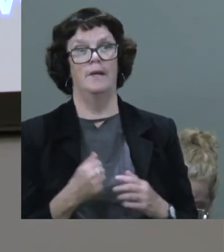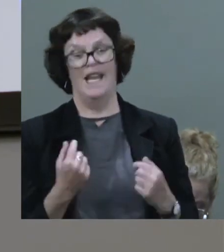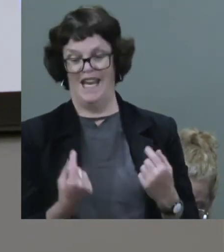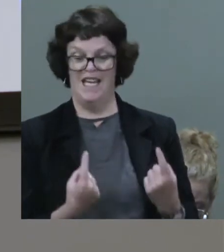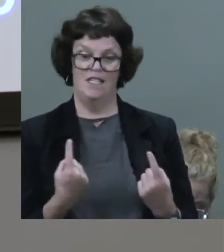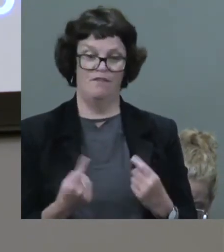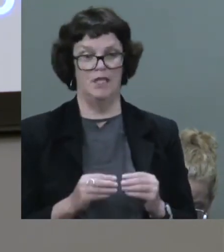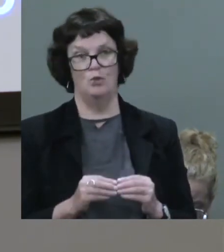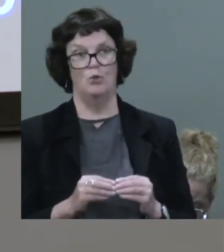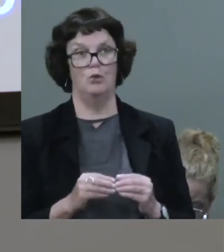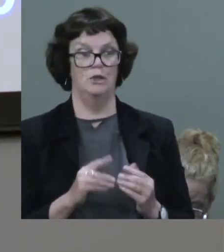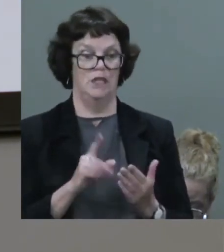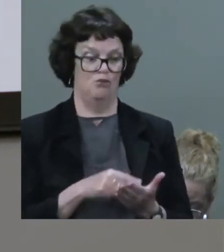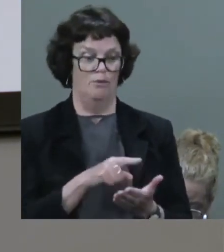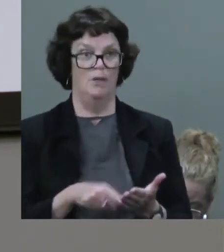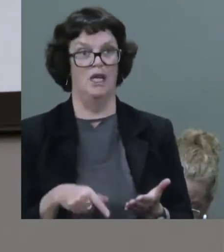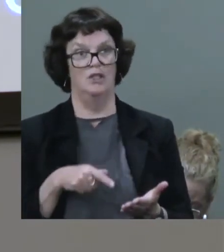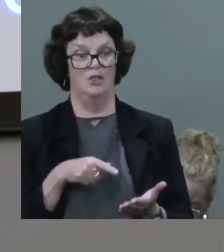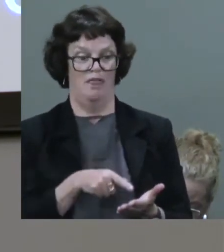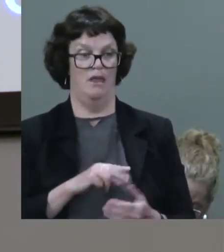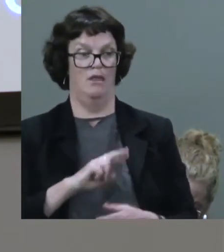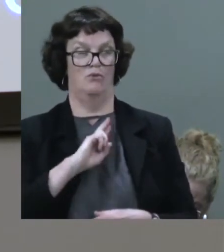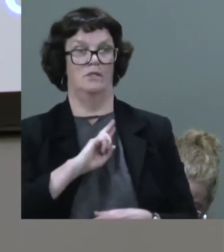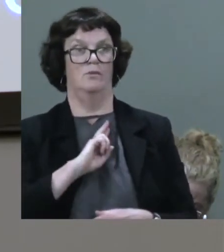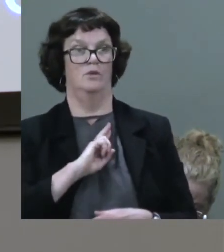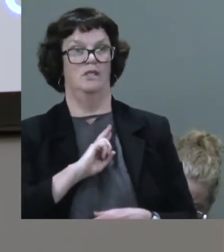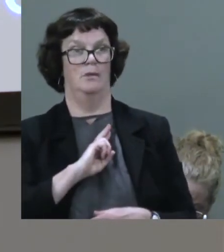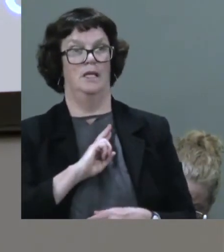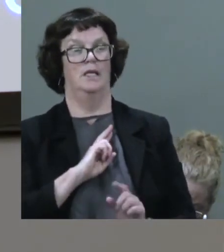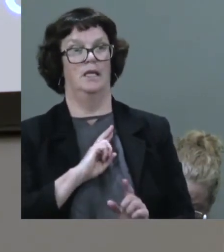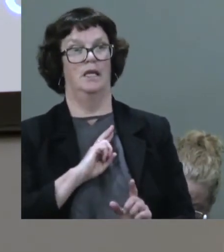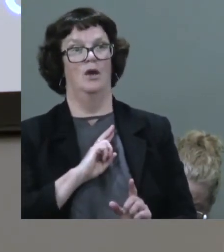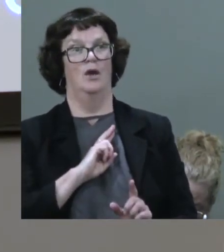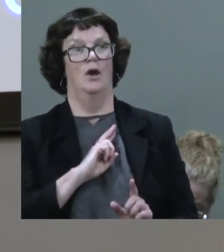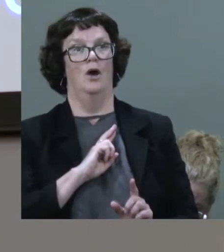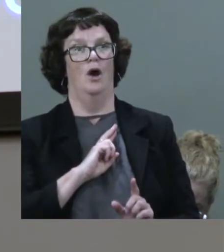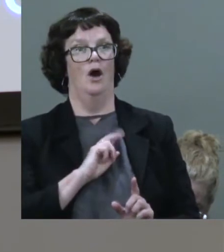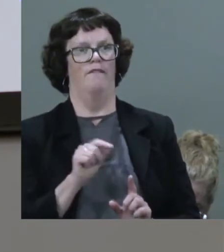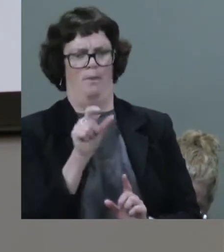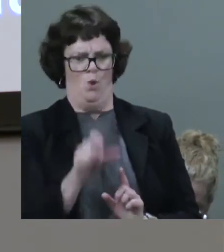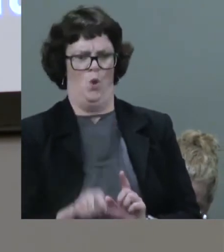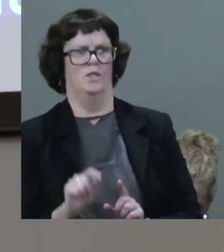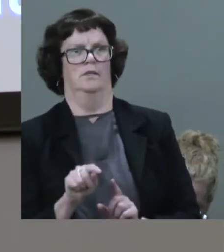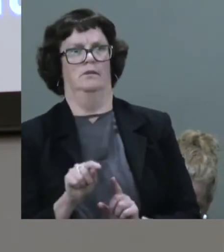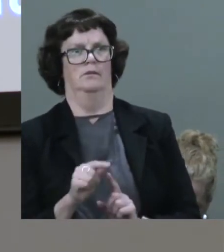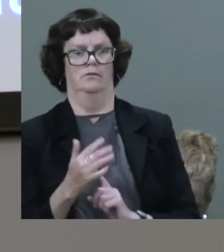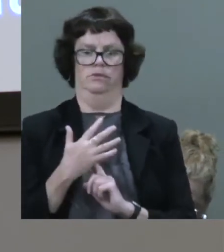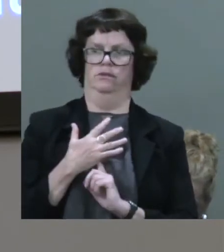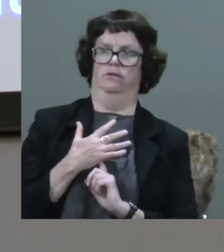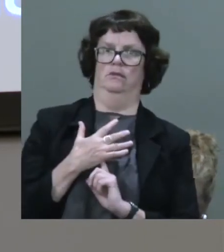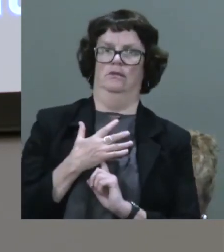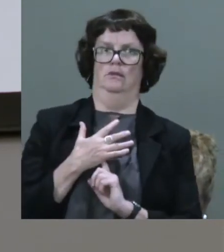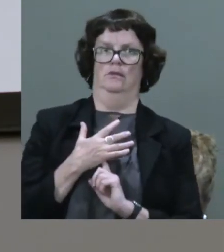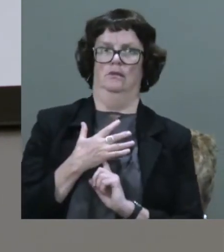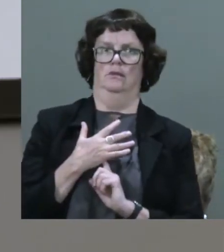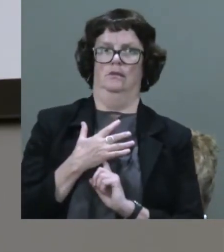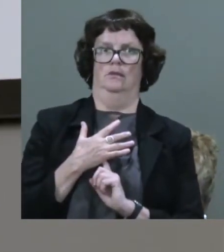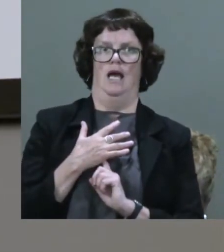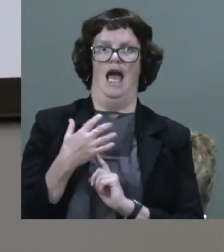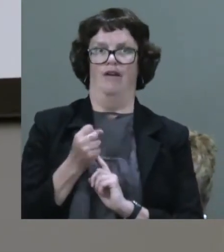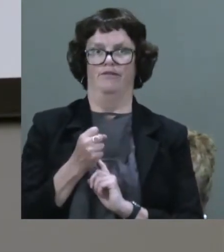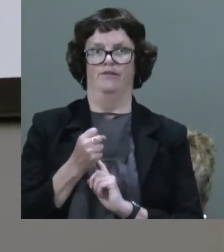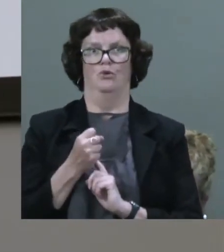of discrimination are the responsibility of the subject of that discrimination to pursue to conclusion.